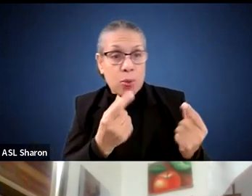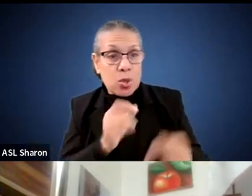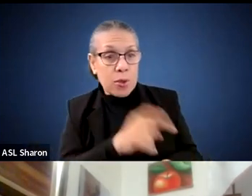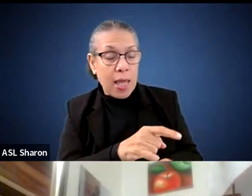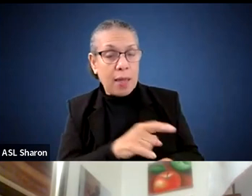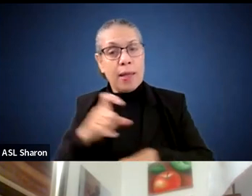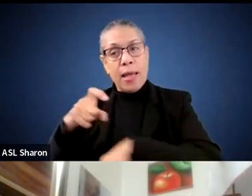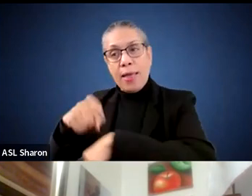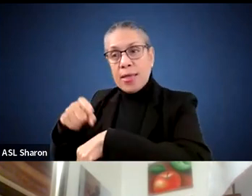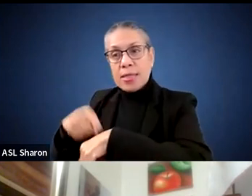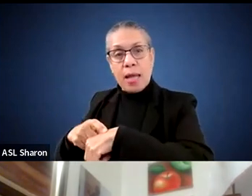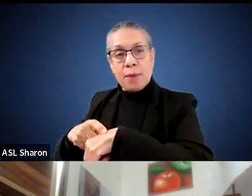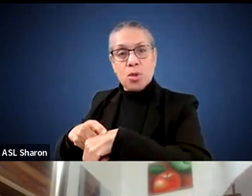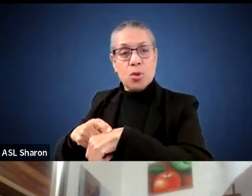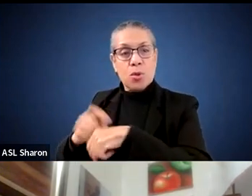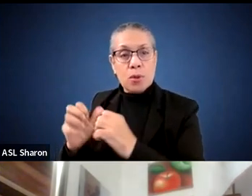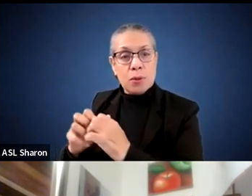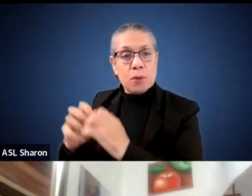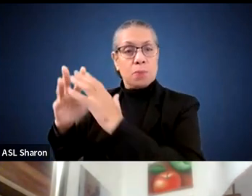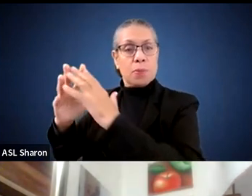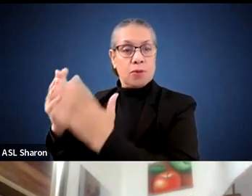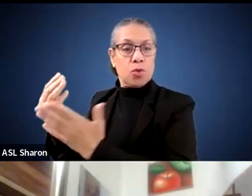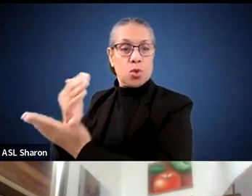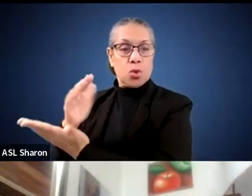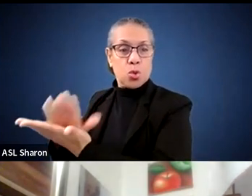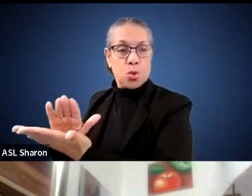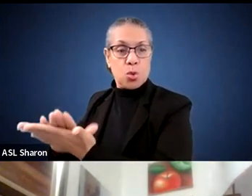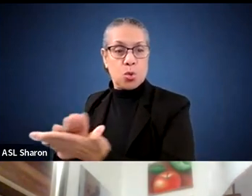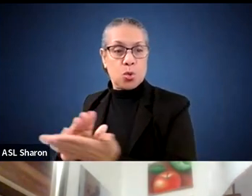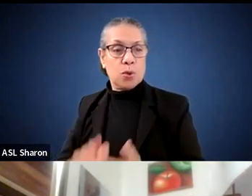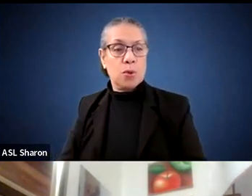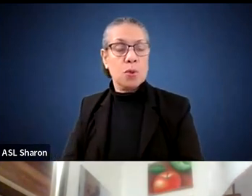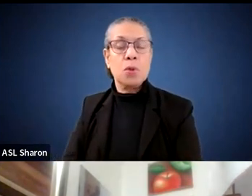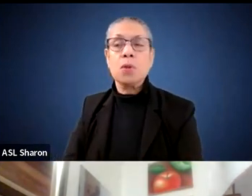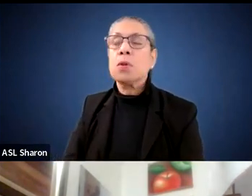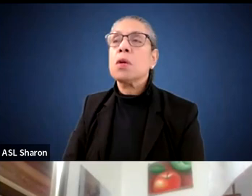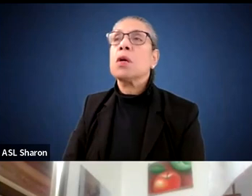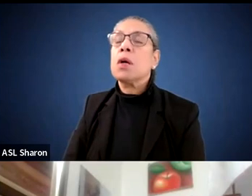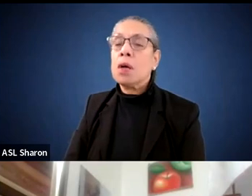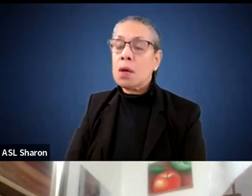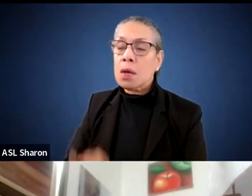renovate, do rebuilds for other schools. Makes sense. Thank you.